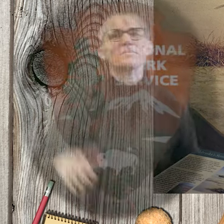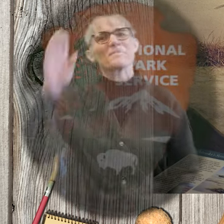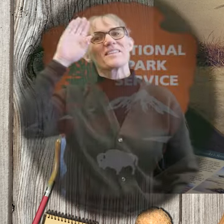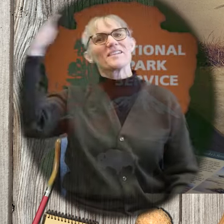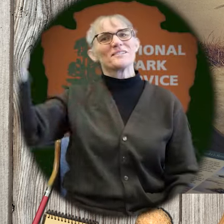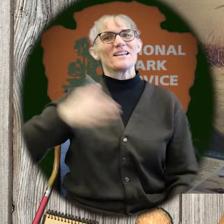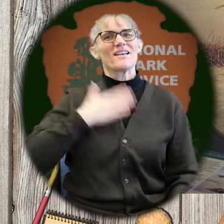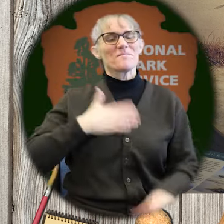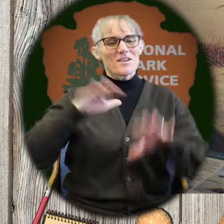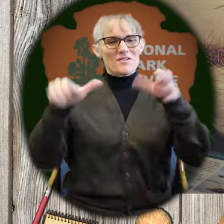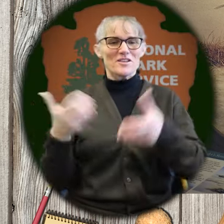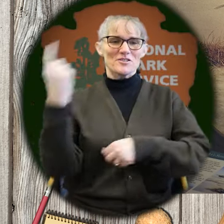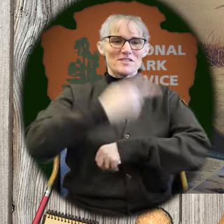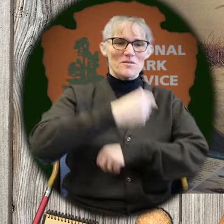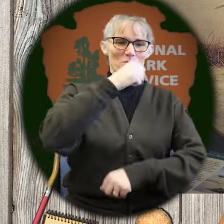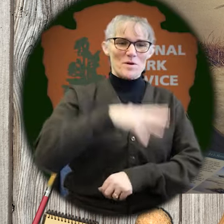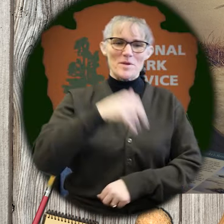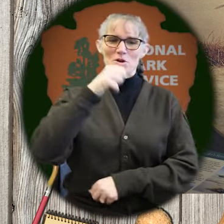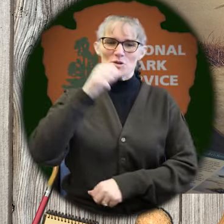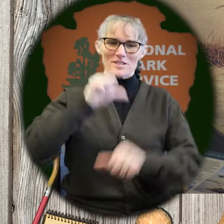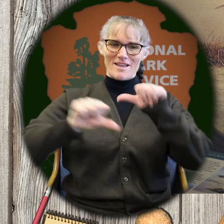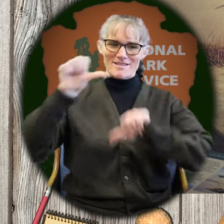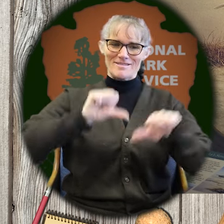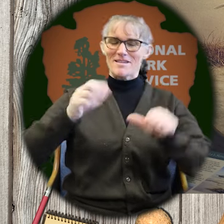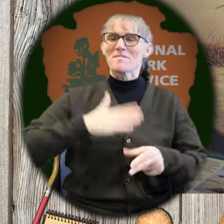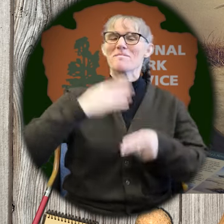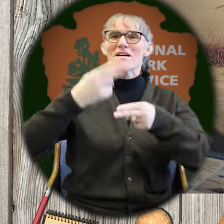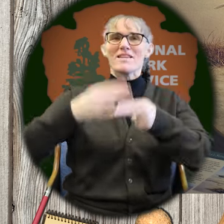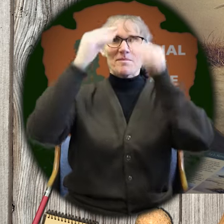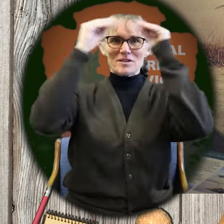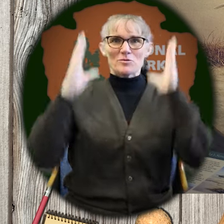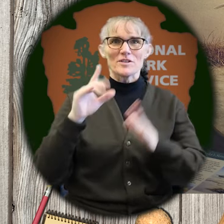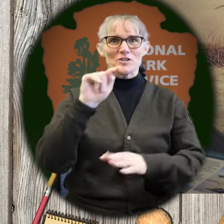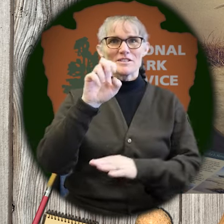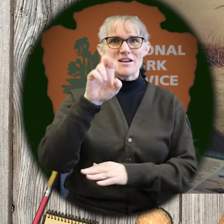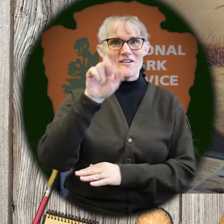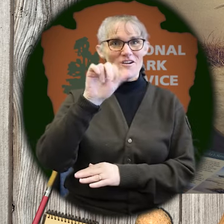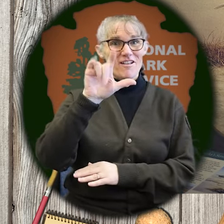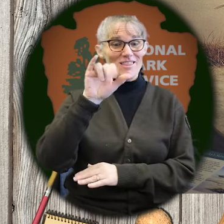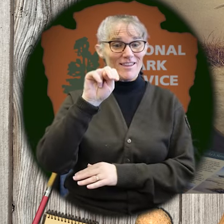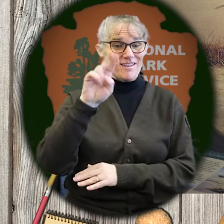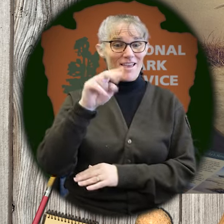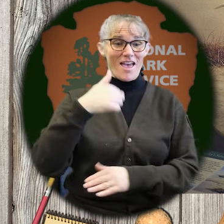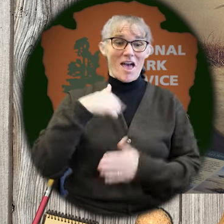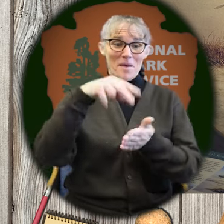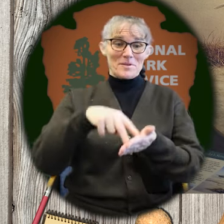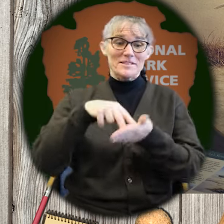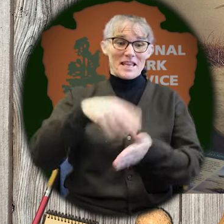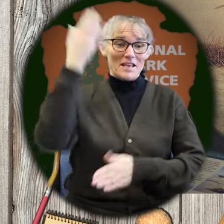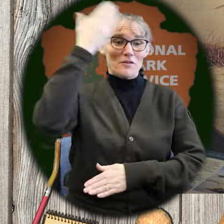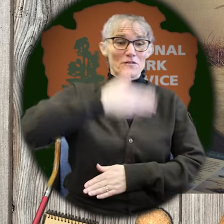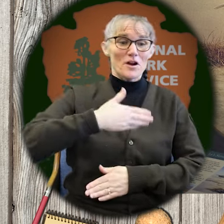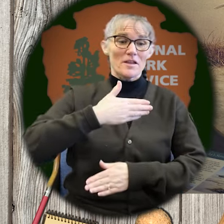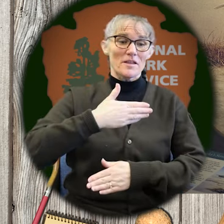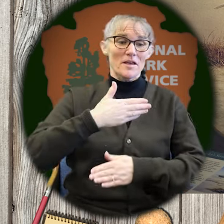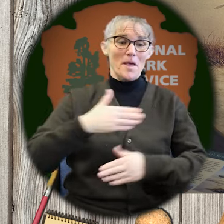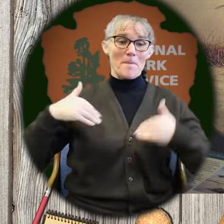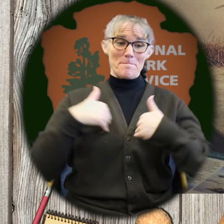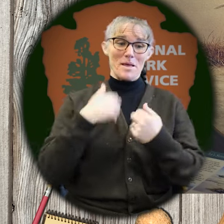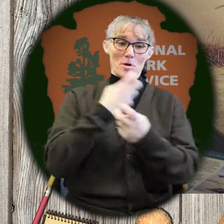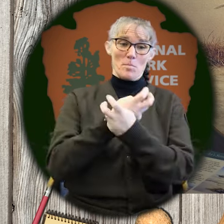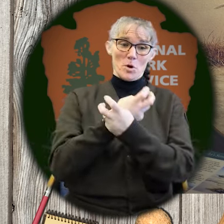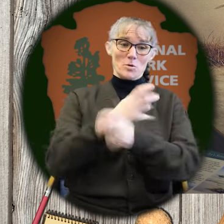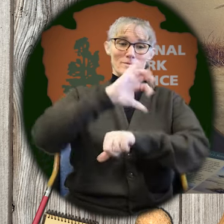Hello. Happy International Day of Women and Girls in Science. My name is Ranger Tara Lynn and I'm standing in front of the four-legged